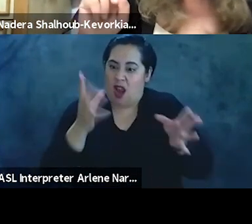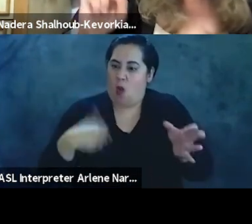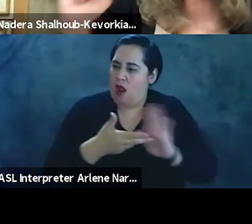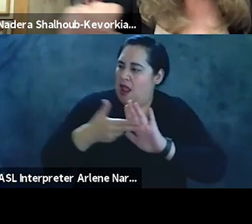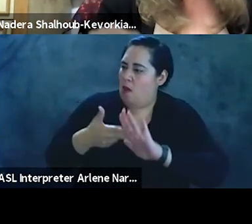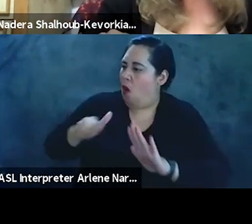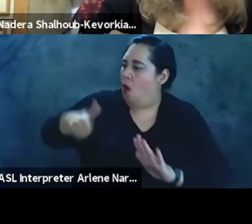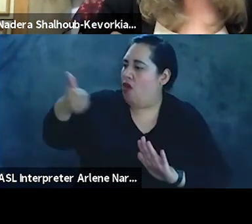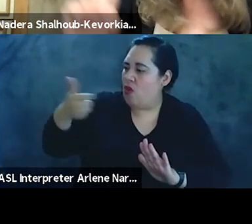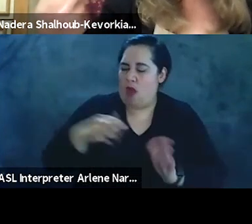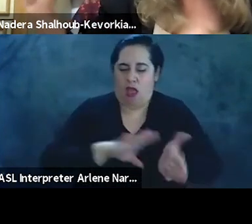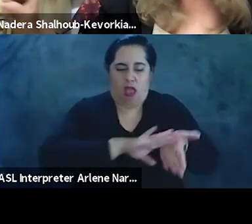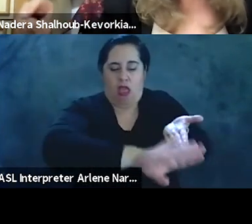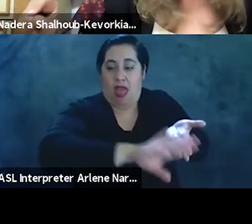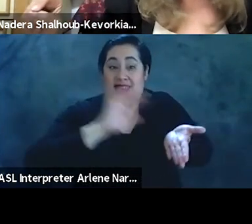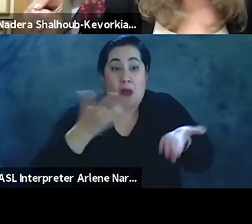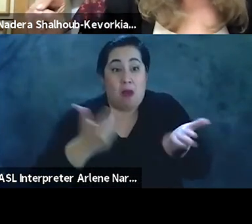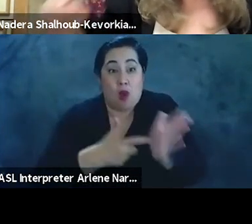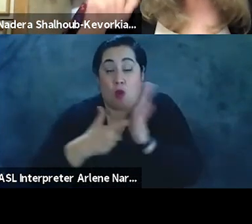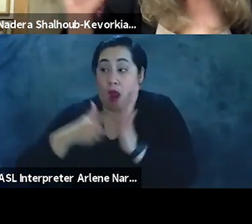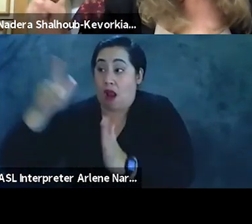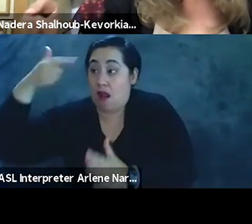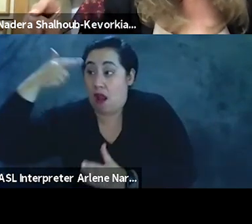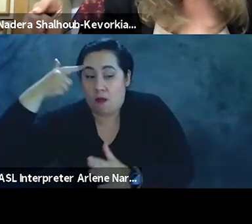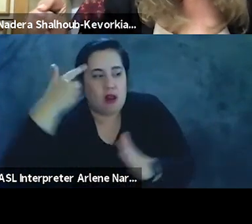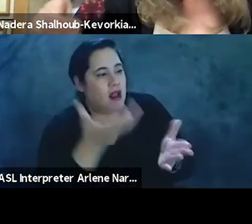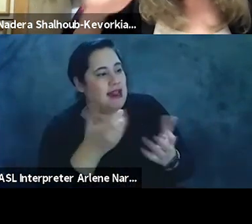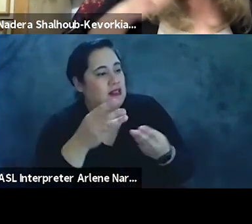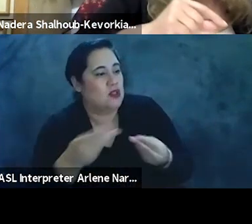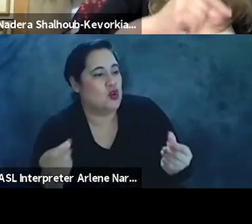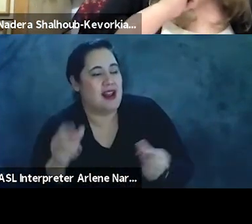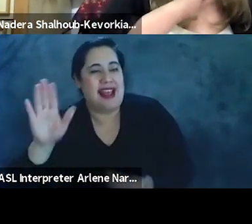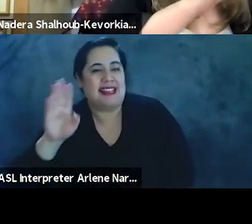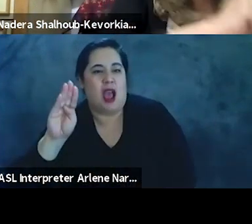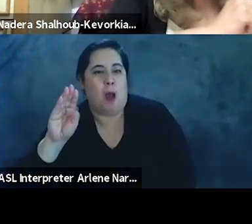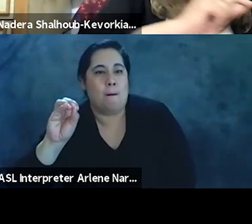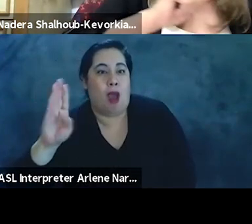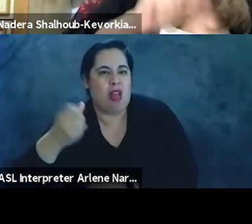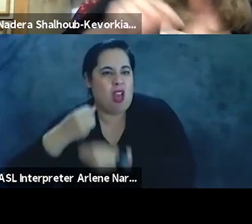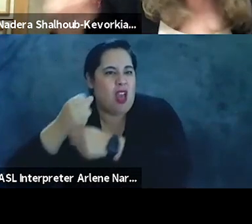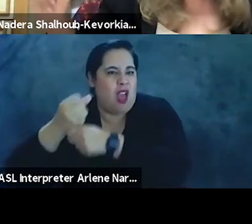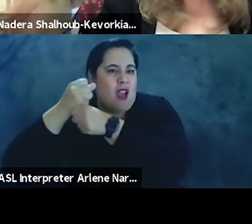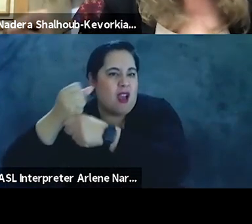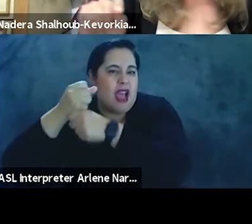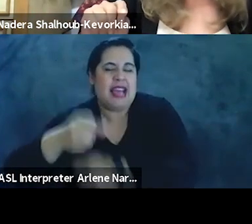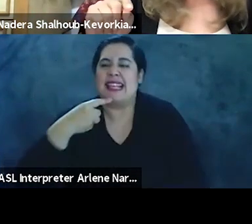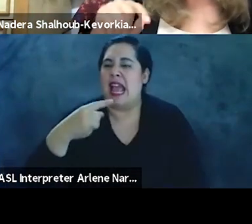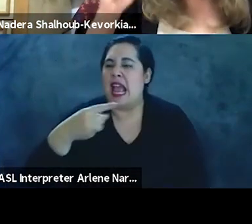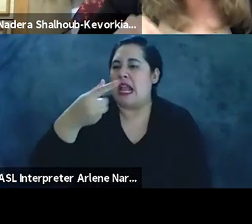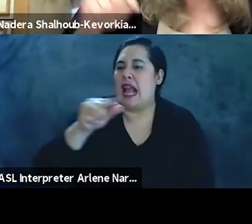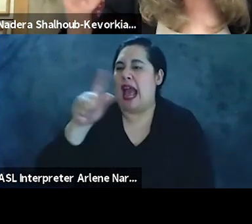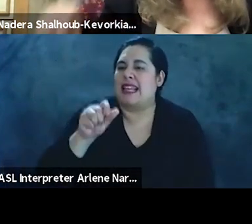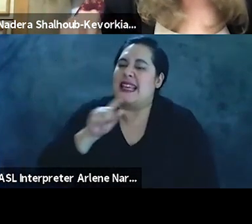require a solution from the state and its mobs. The mobs that are chanting, Gaza is a graveyard,